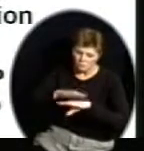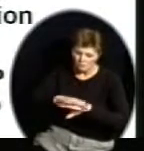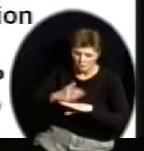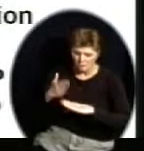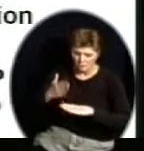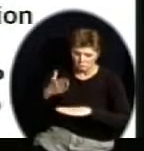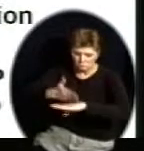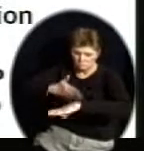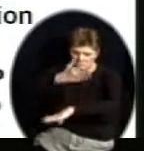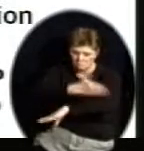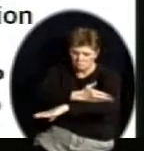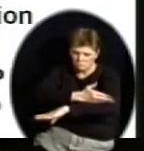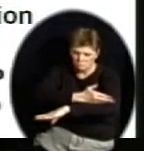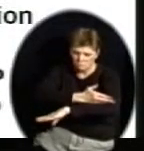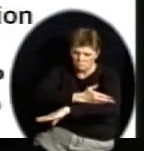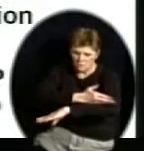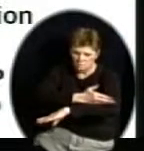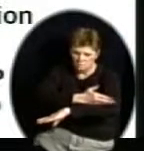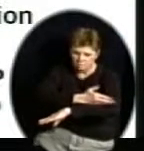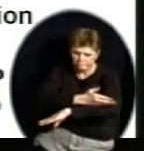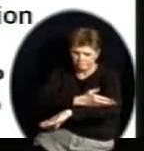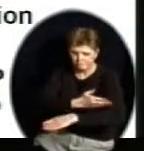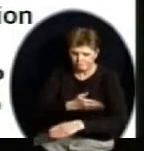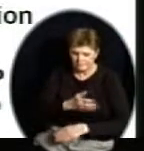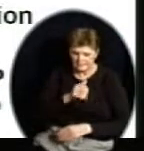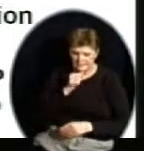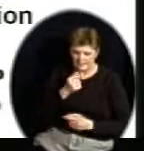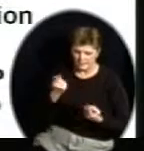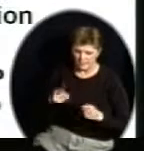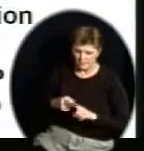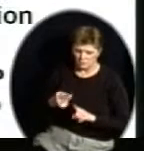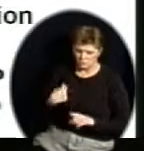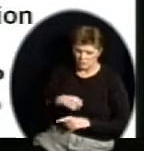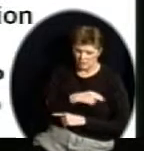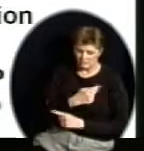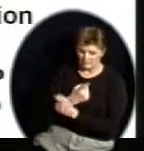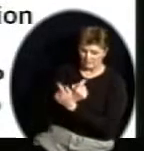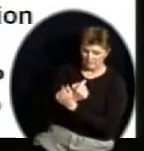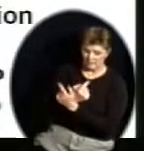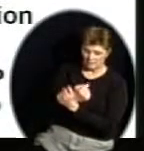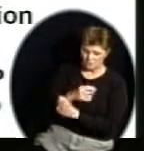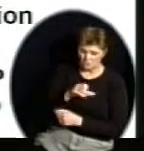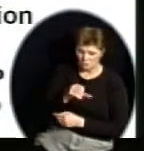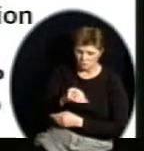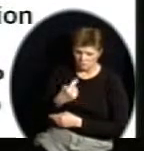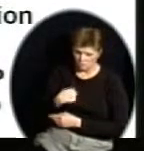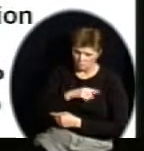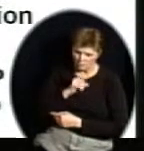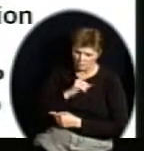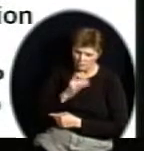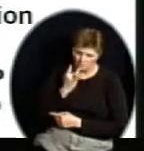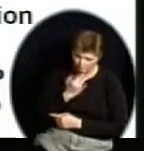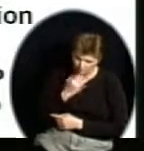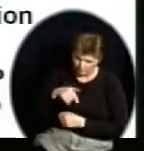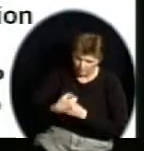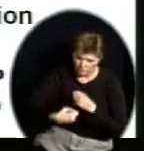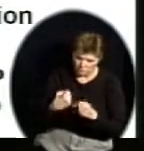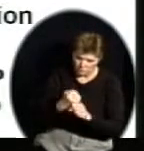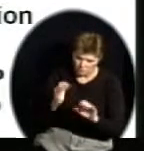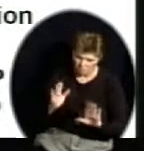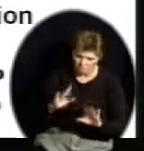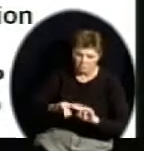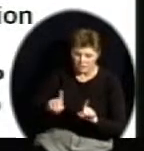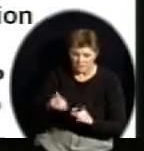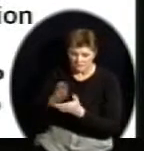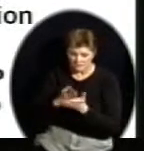not be for any of us because we did not have that situation last year. But other districts and schools in the state of Kansas will be placed on improvement this year,